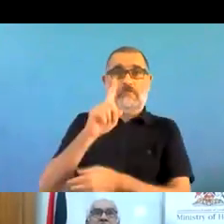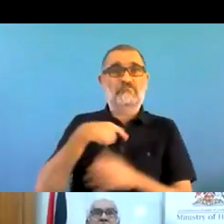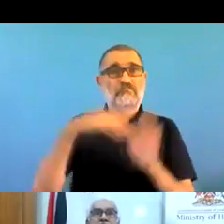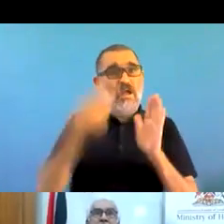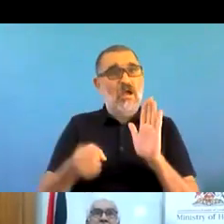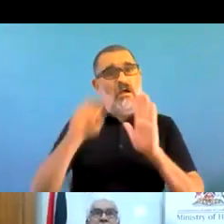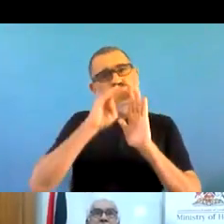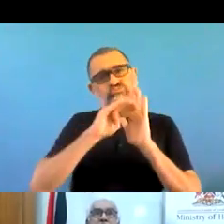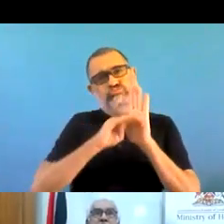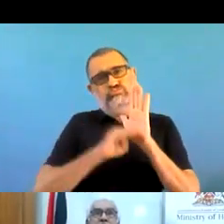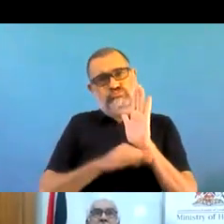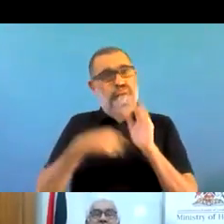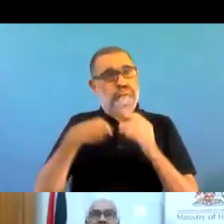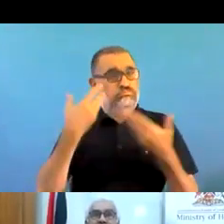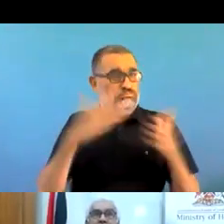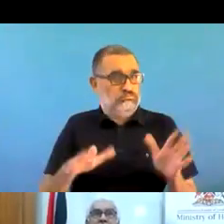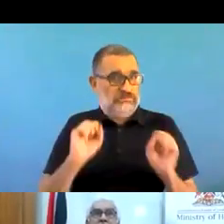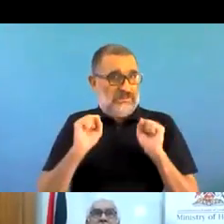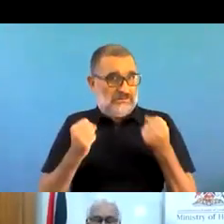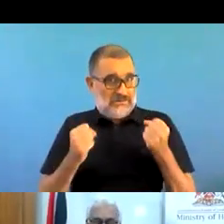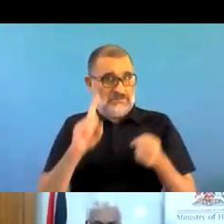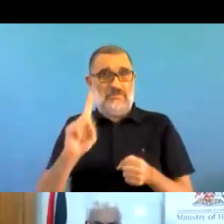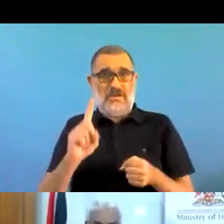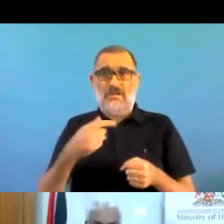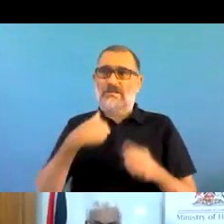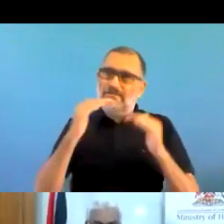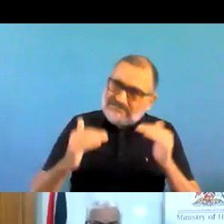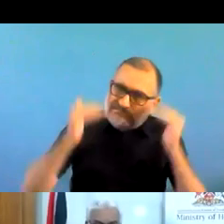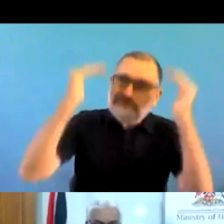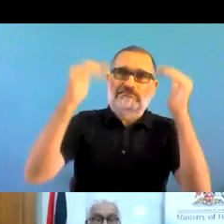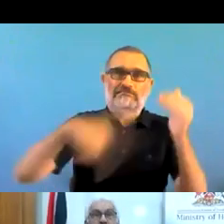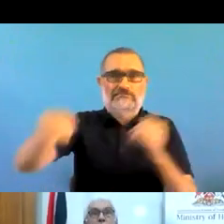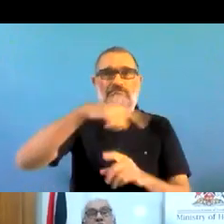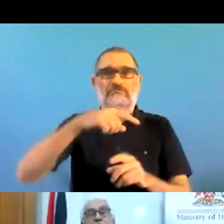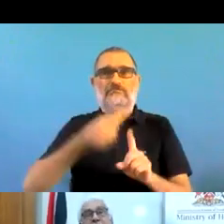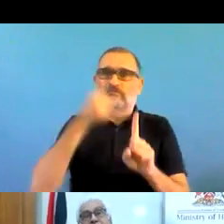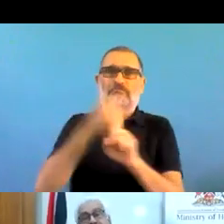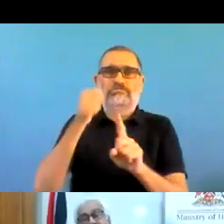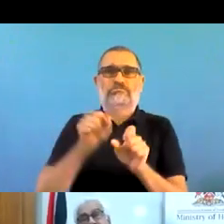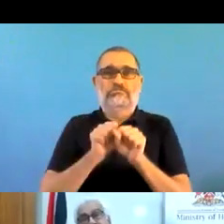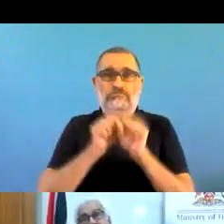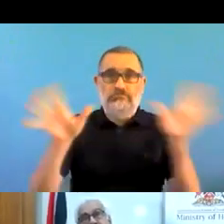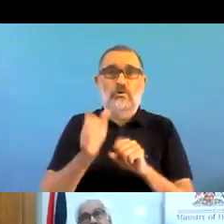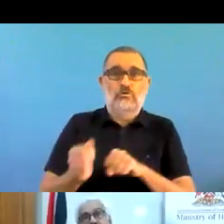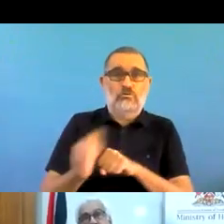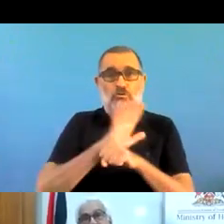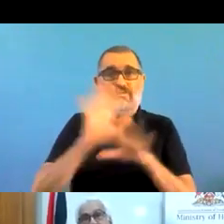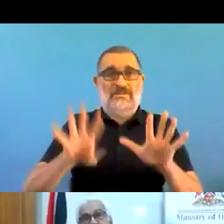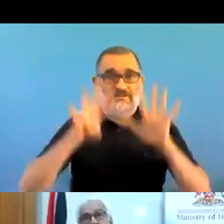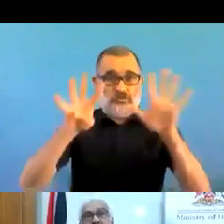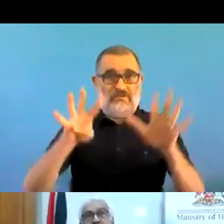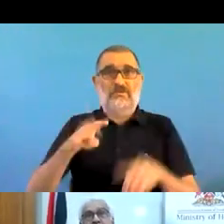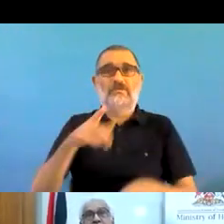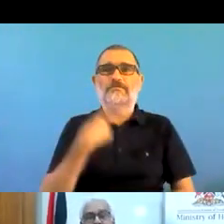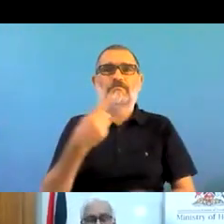violence, child abuse, alcohol, substance misuse, which will in fact mean